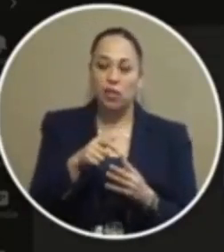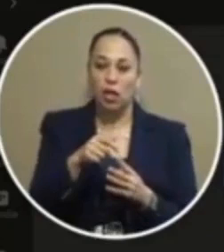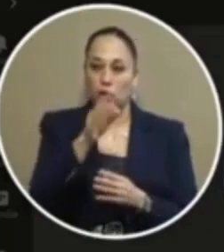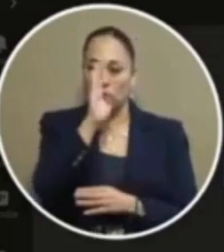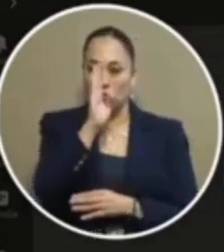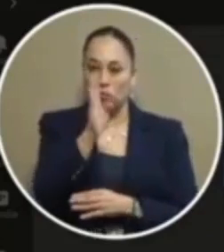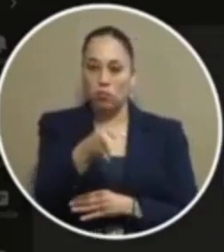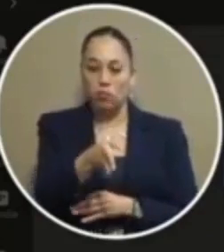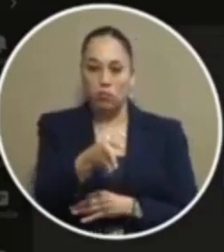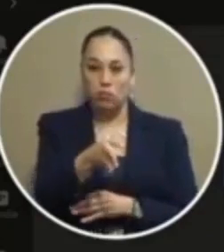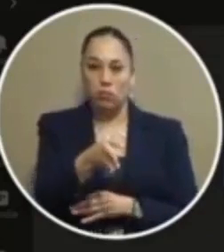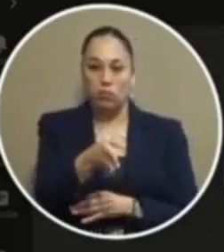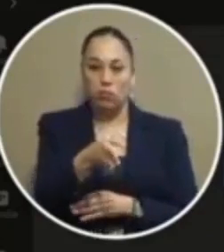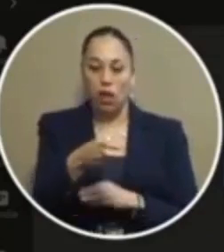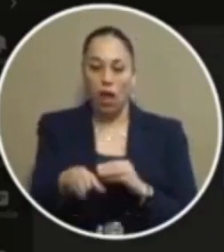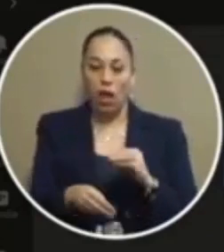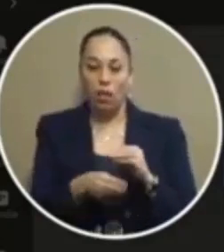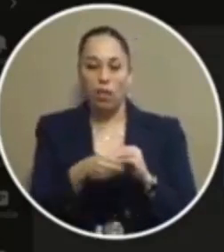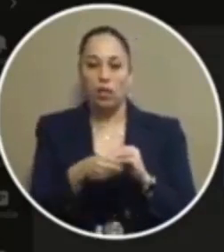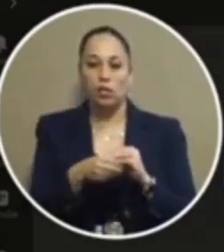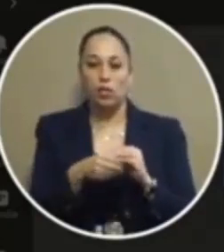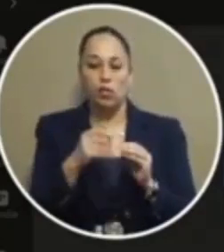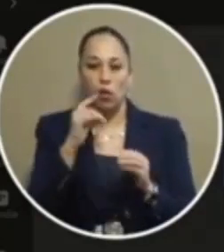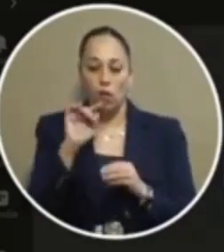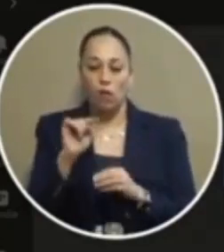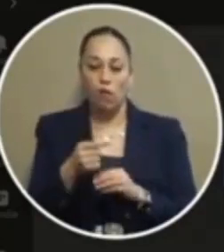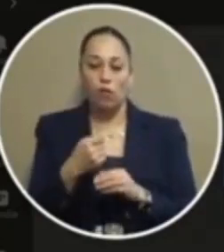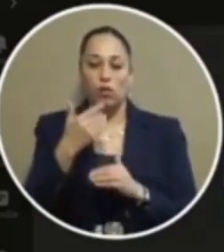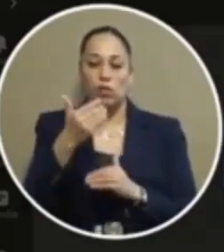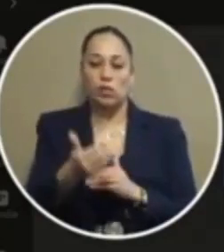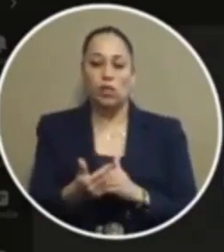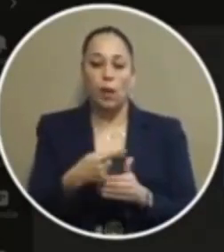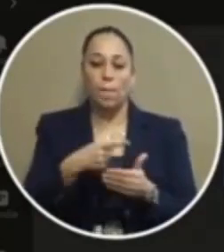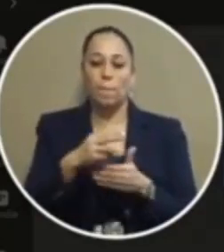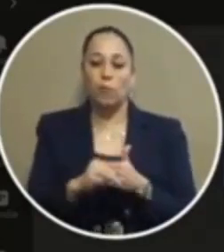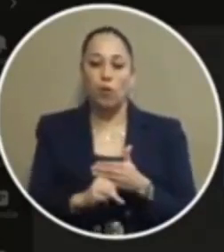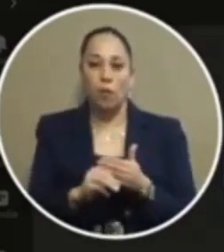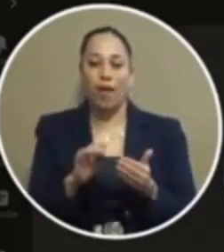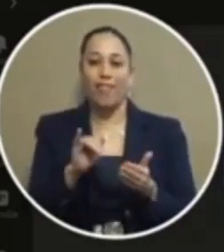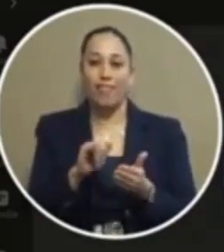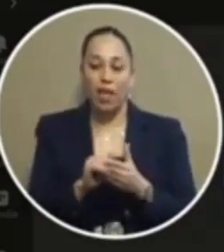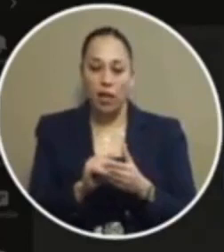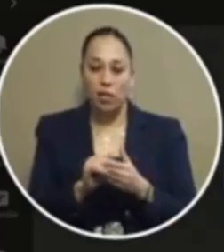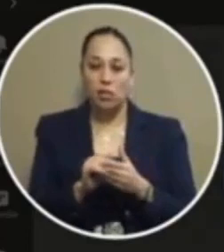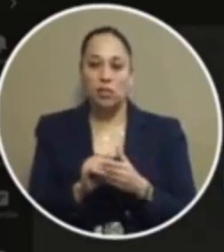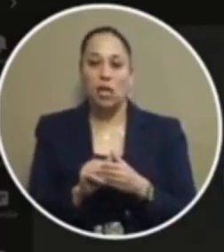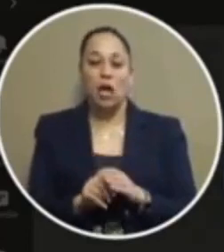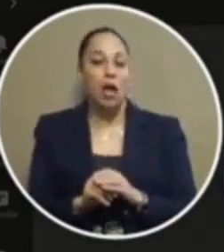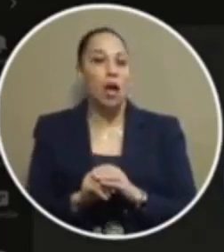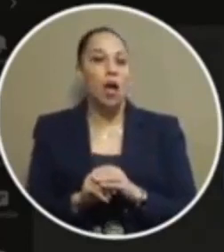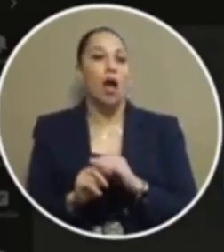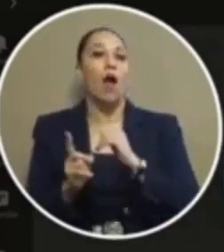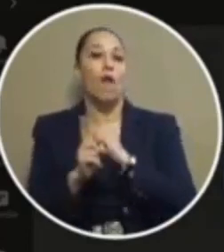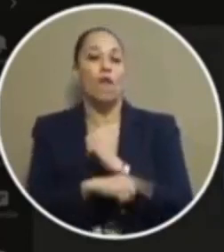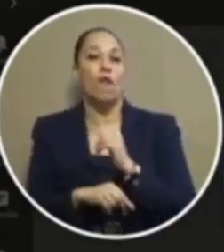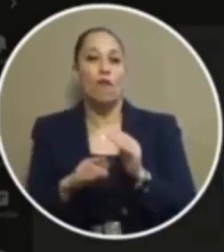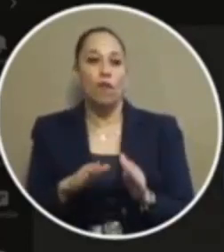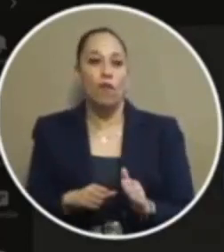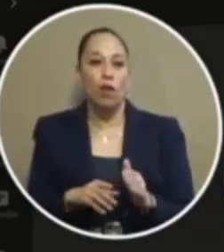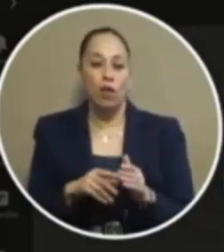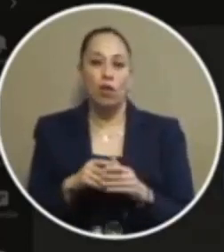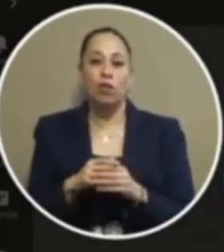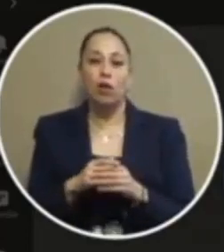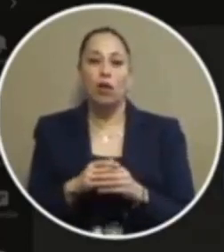uh addition to the first step program so first step program offender based no criminal record for someone that hasn't